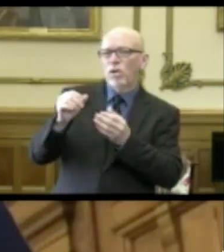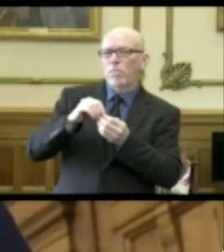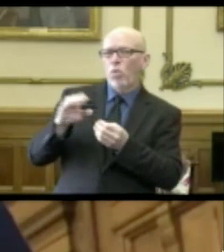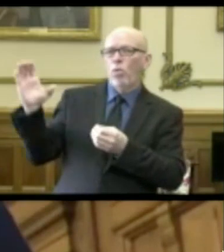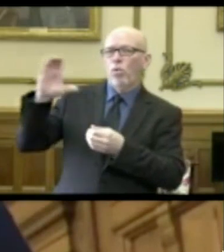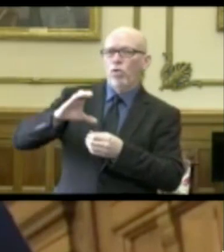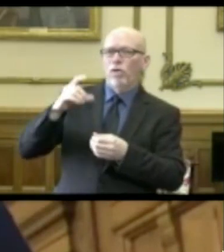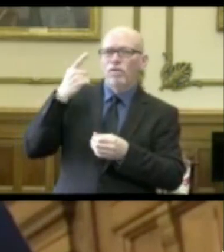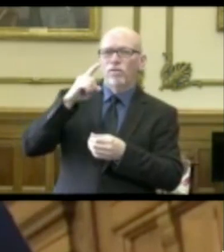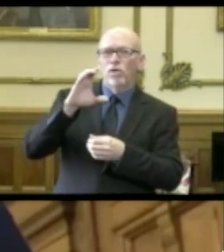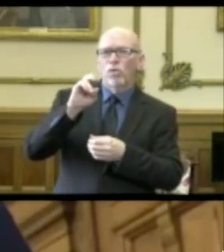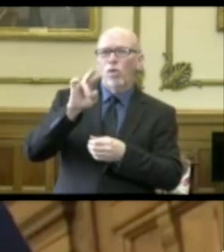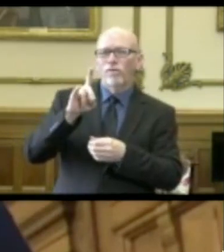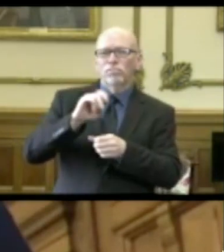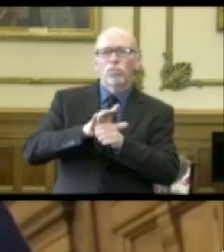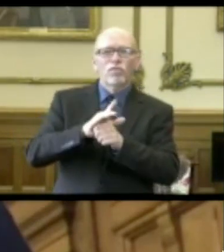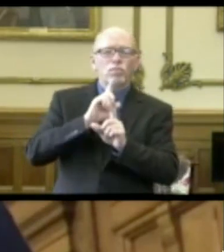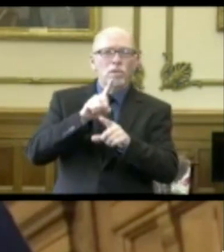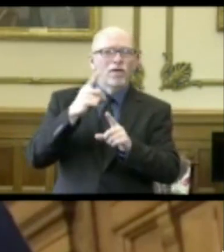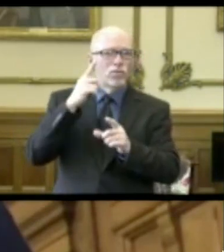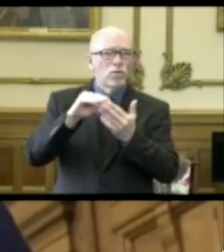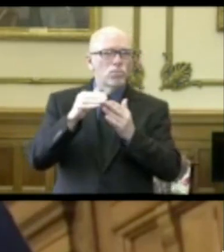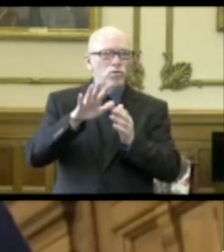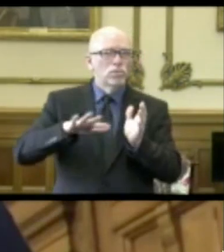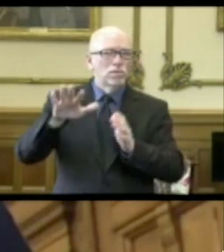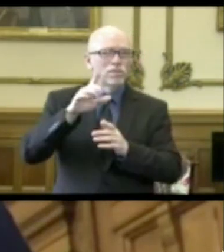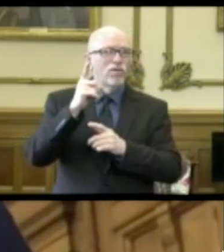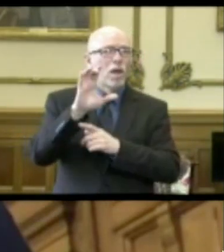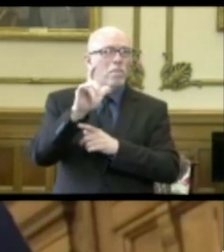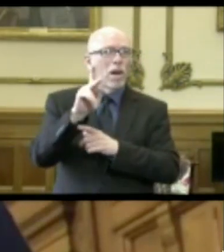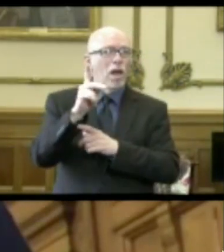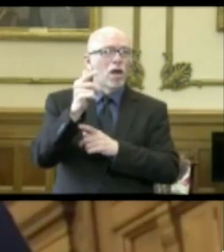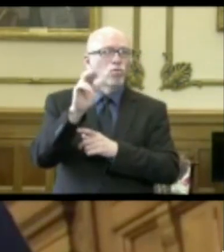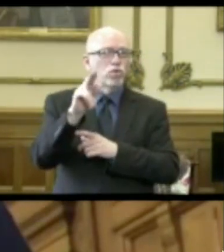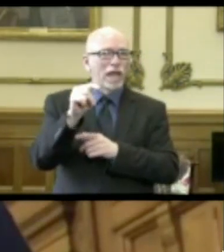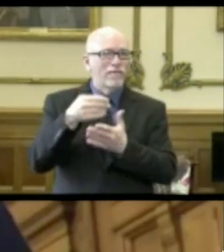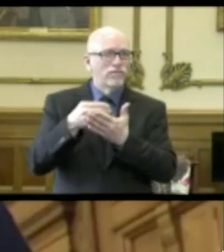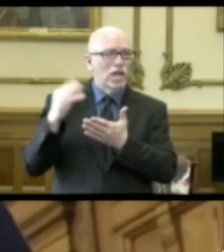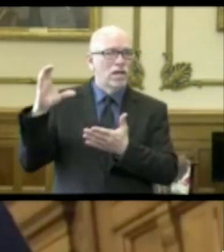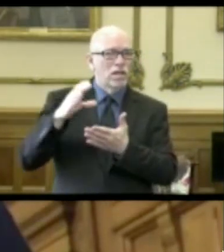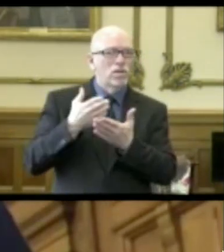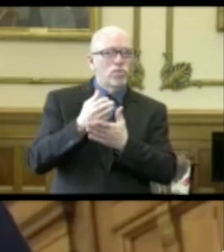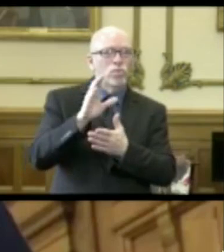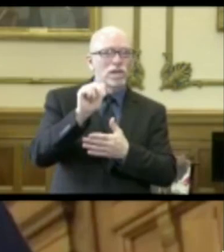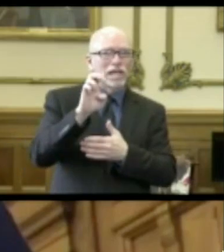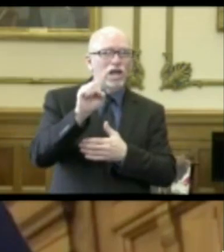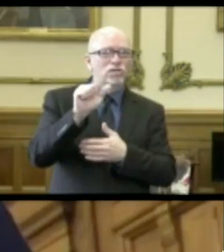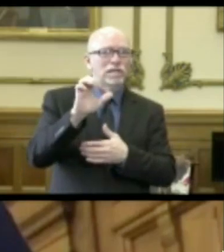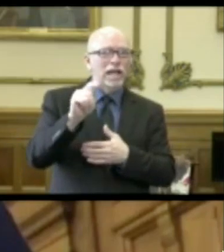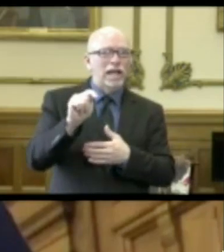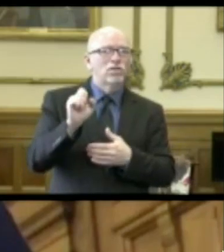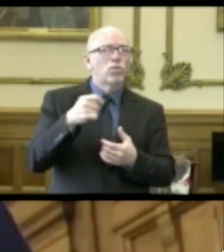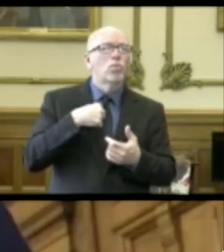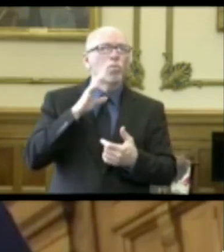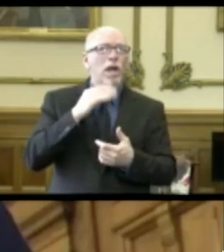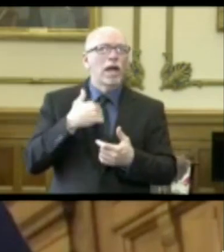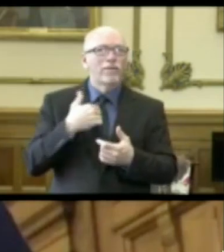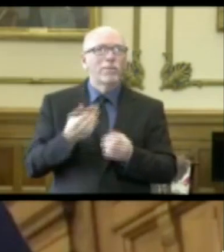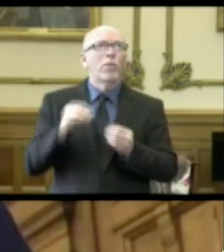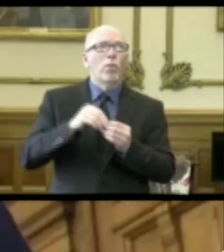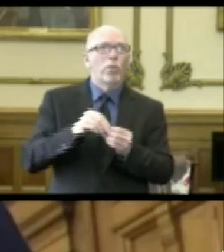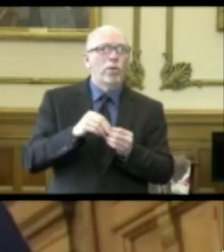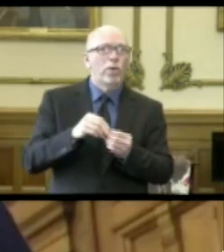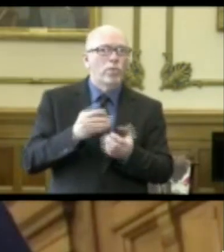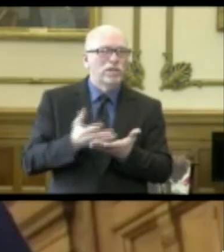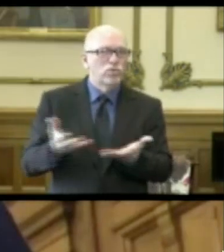response through those Community Development Block Grant funds through the CARES Act. So we are going to have even more